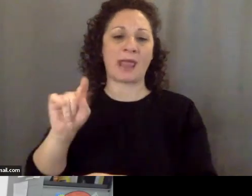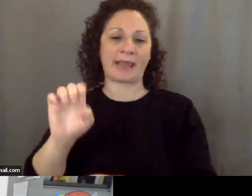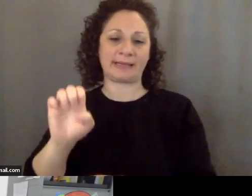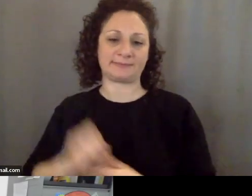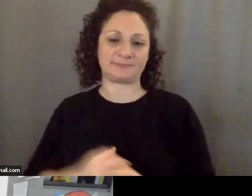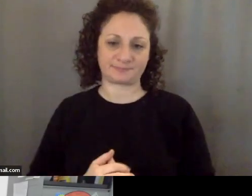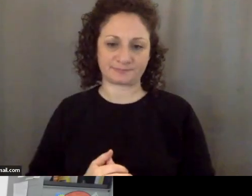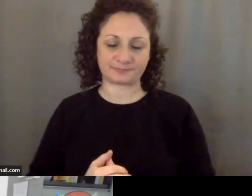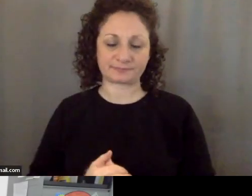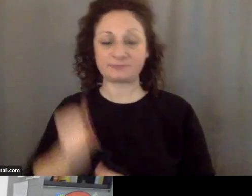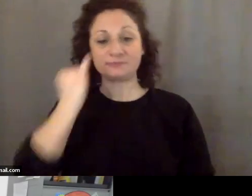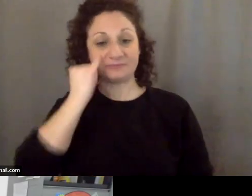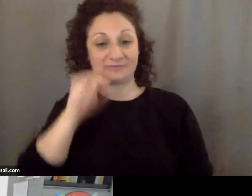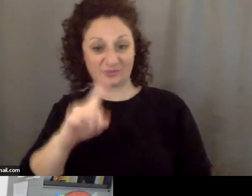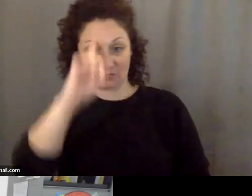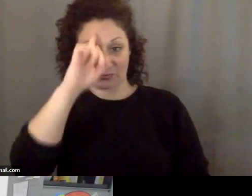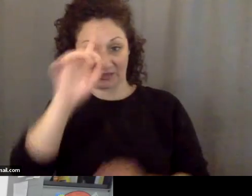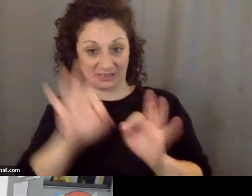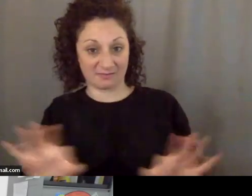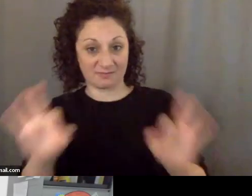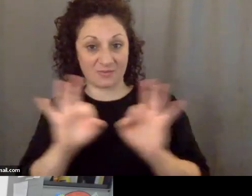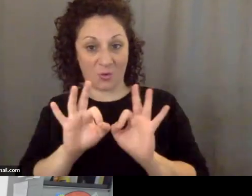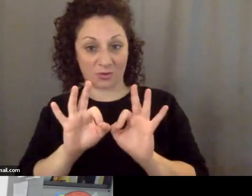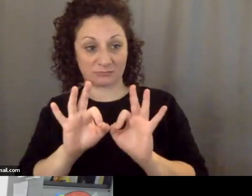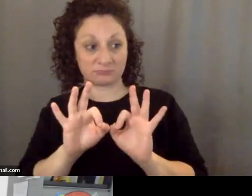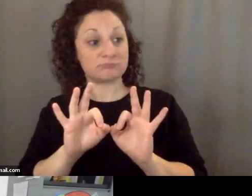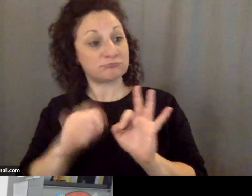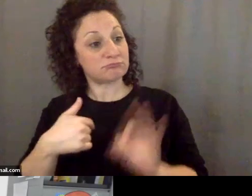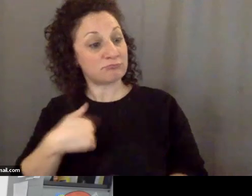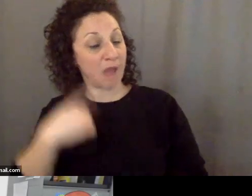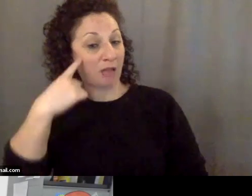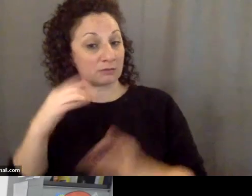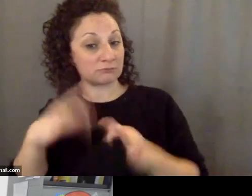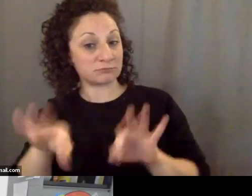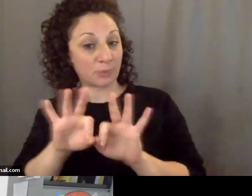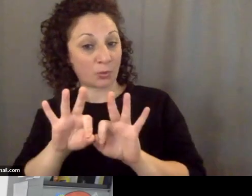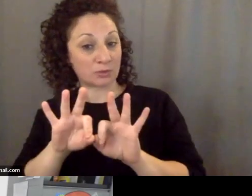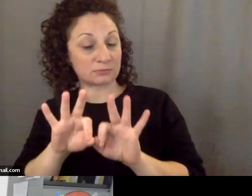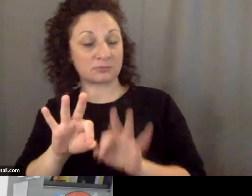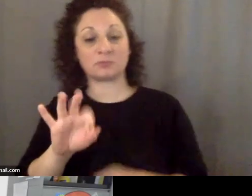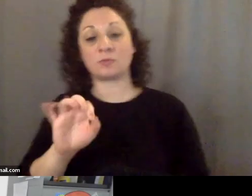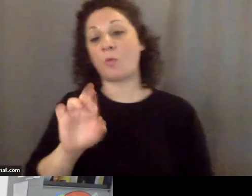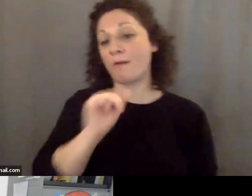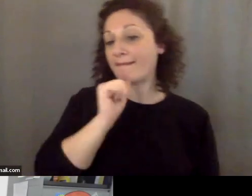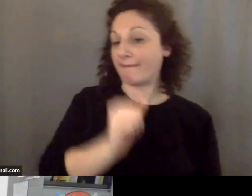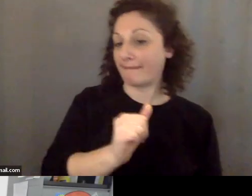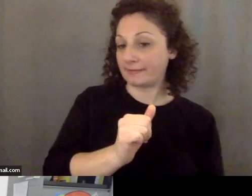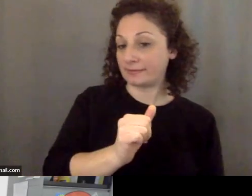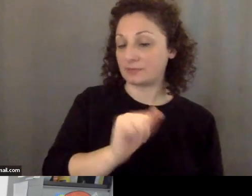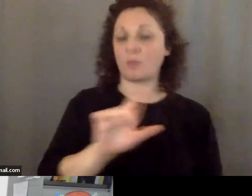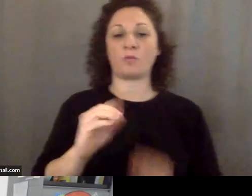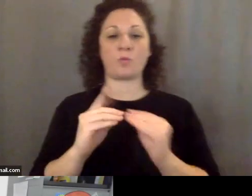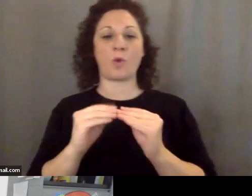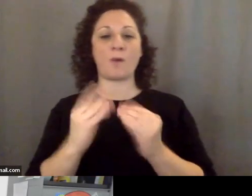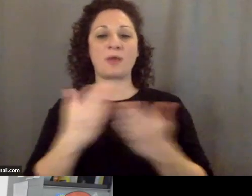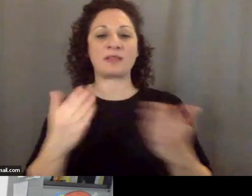whether you think it's important and I do or not. Oh, one more thing I've heard